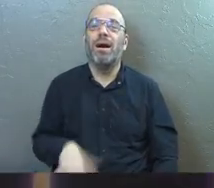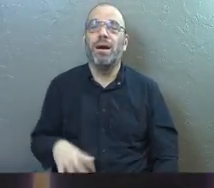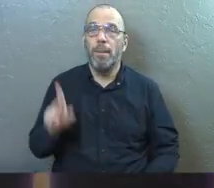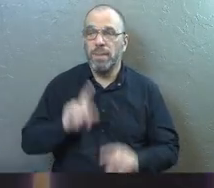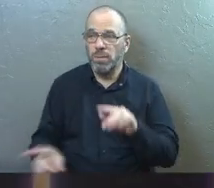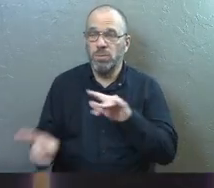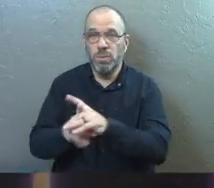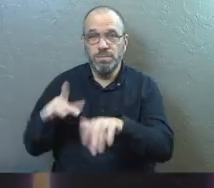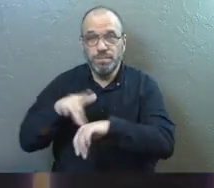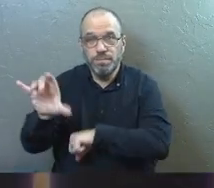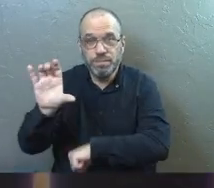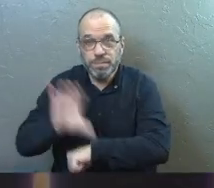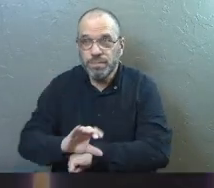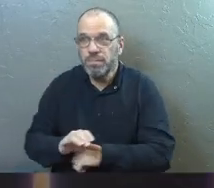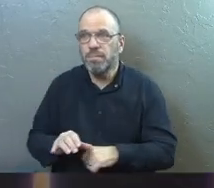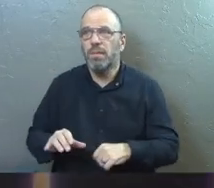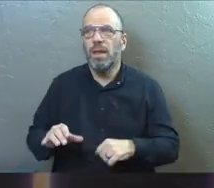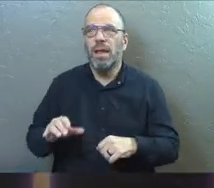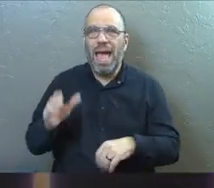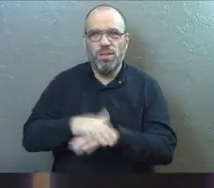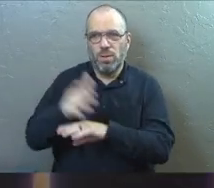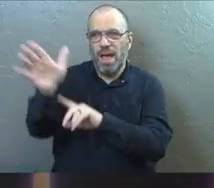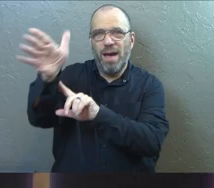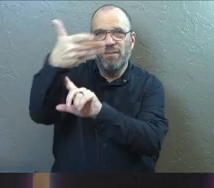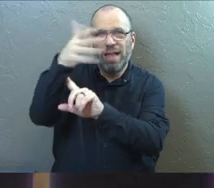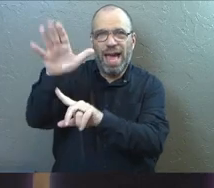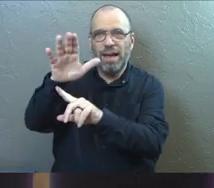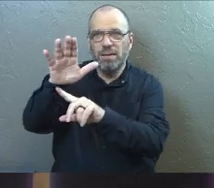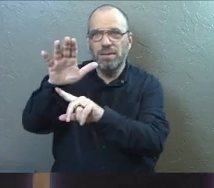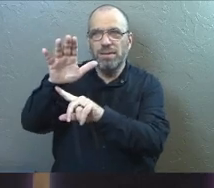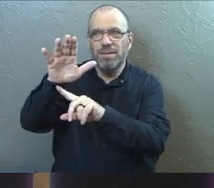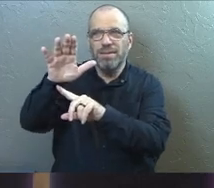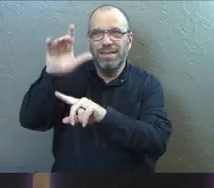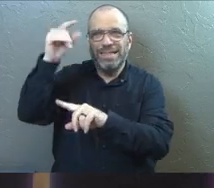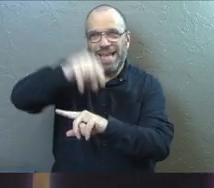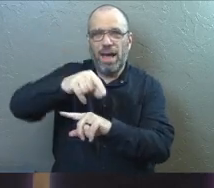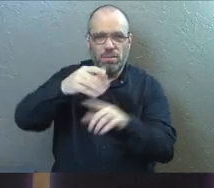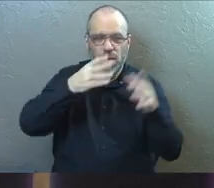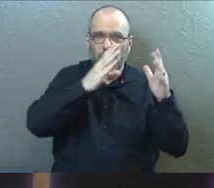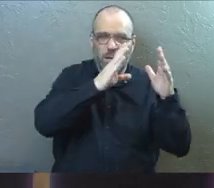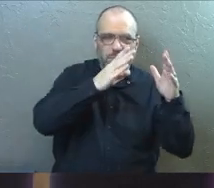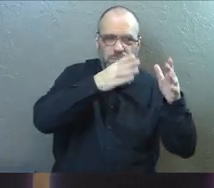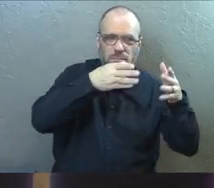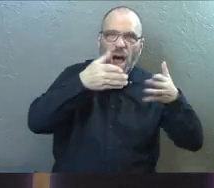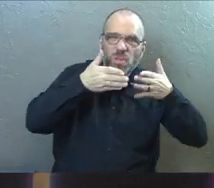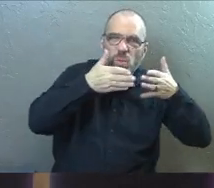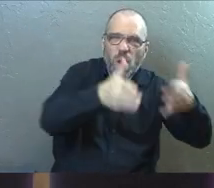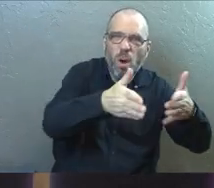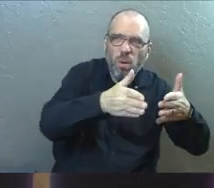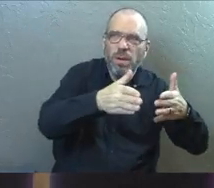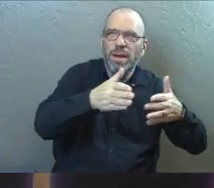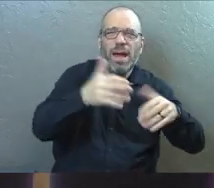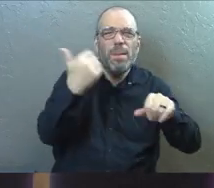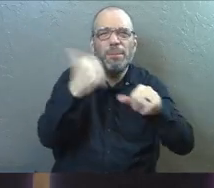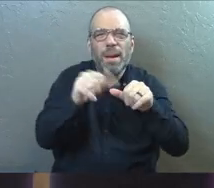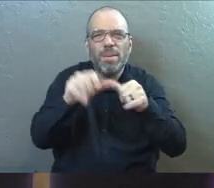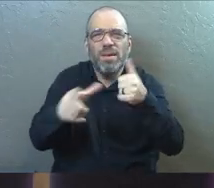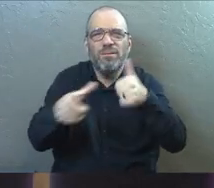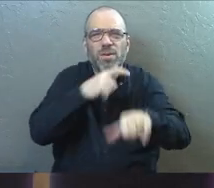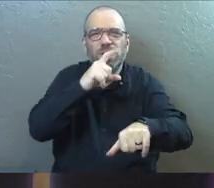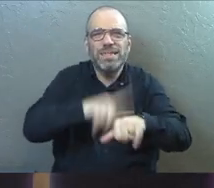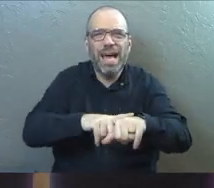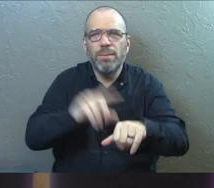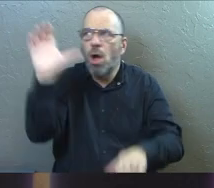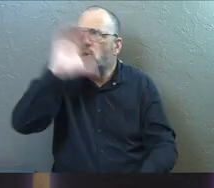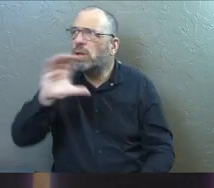People come here early and they put those flags and those signs out down the road. You might remember the very first